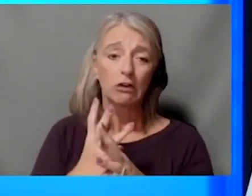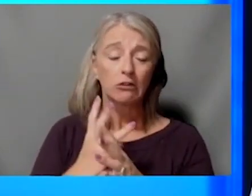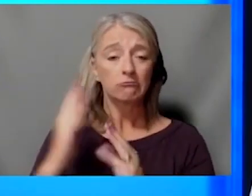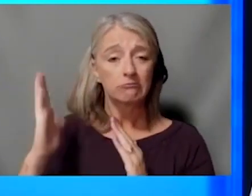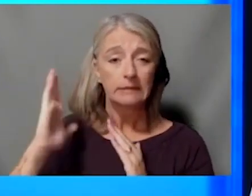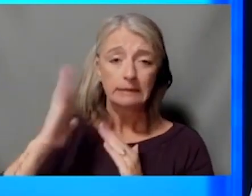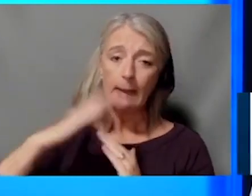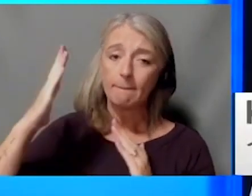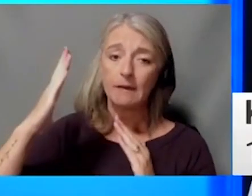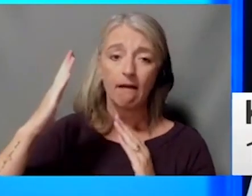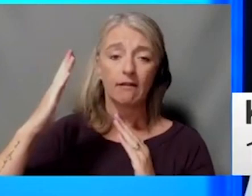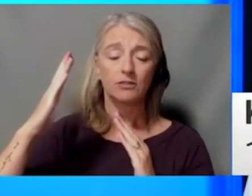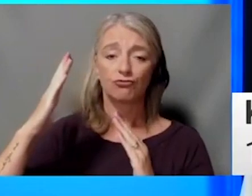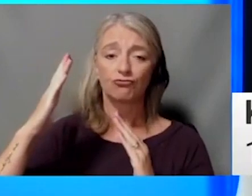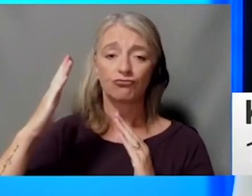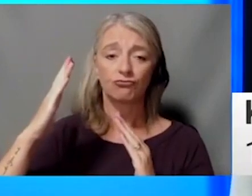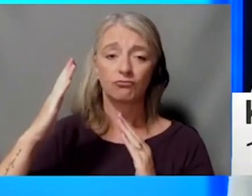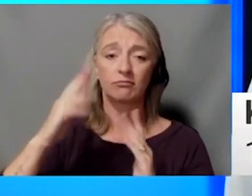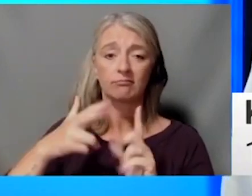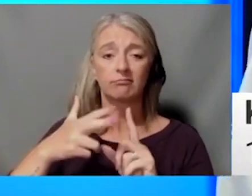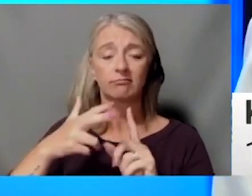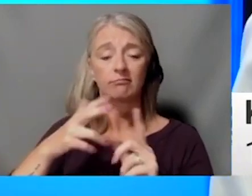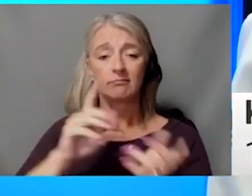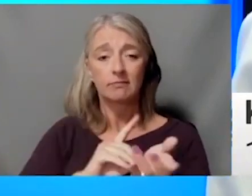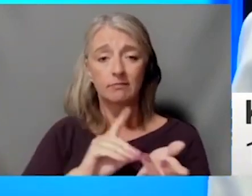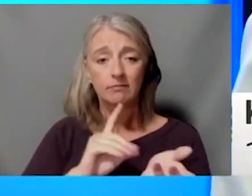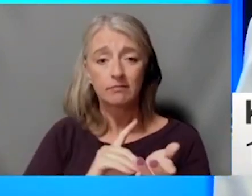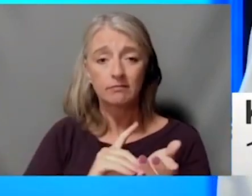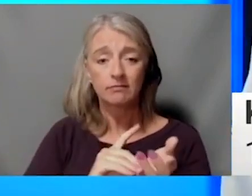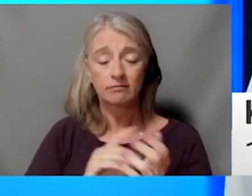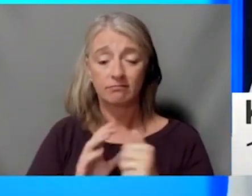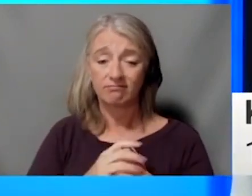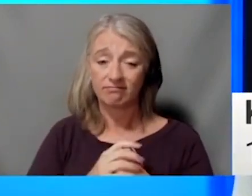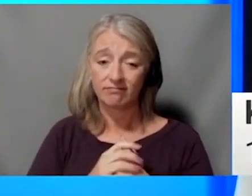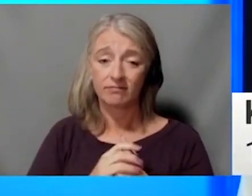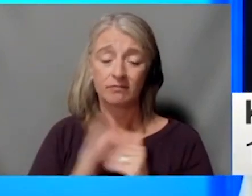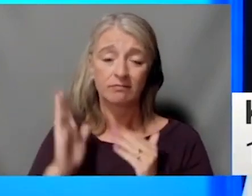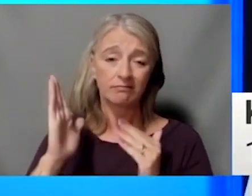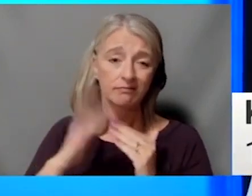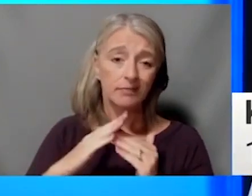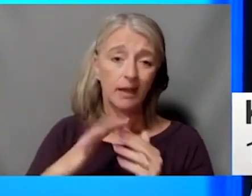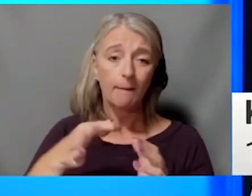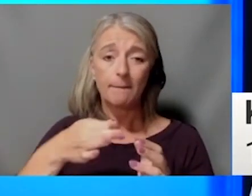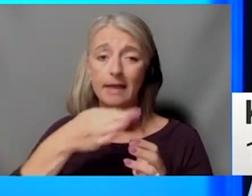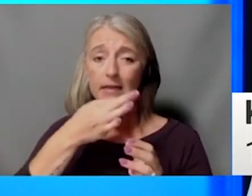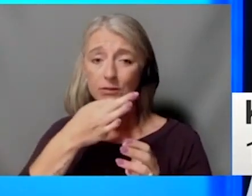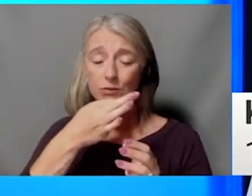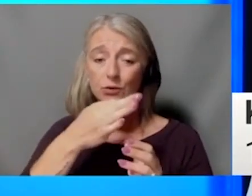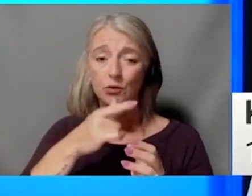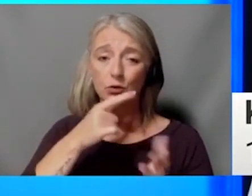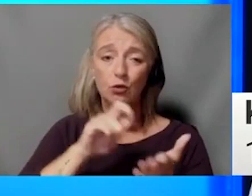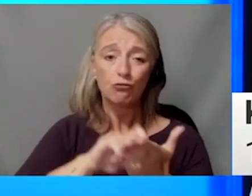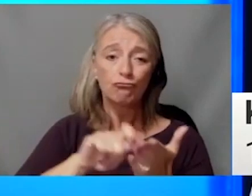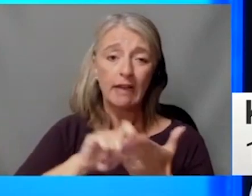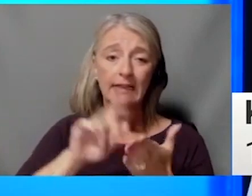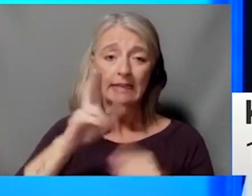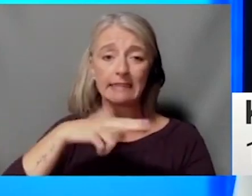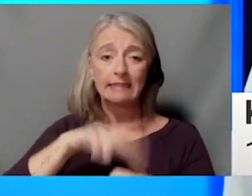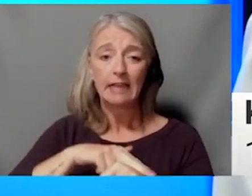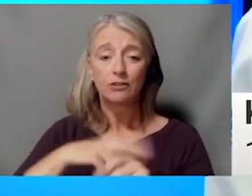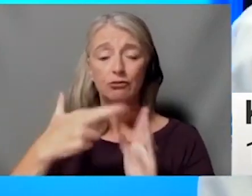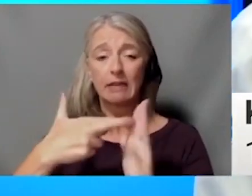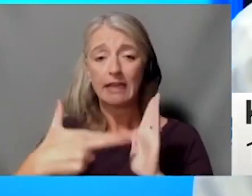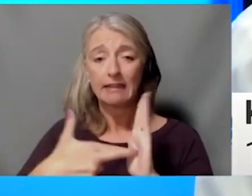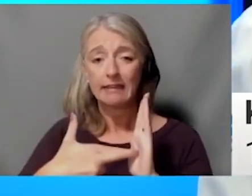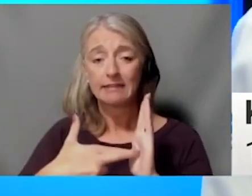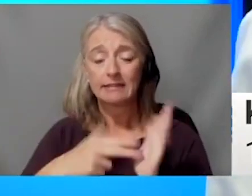that other people refer to. We have world-class experts that write the national guidelines that, that cancer doctors in the country follow. We do research